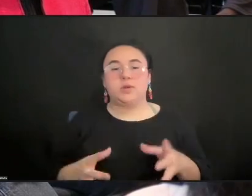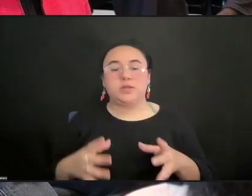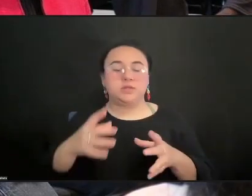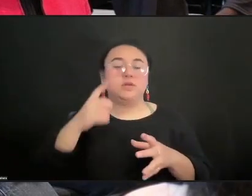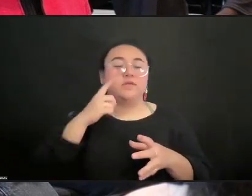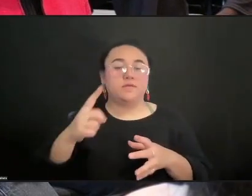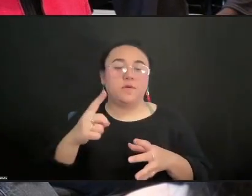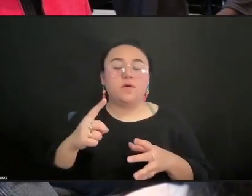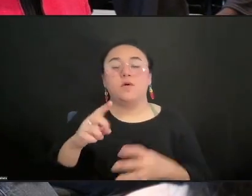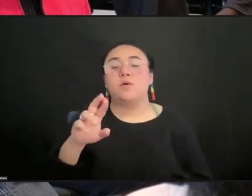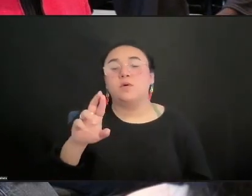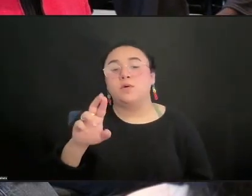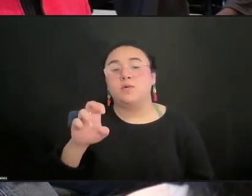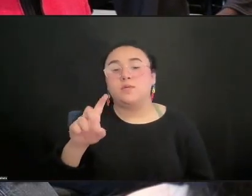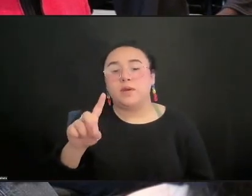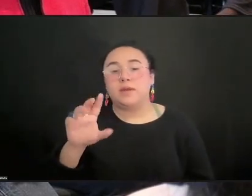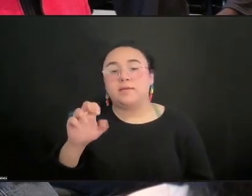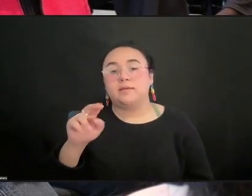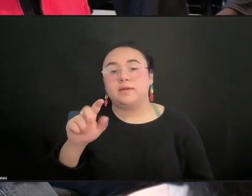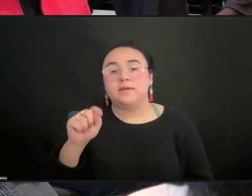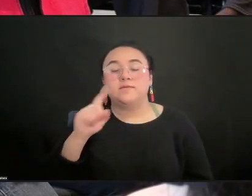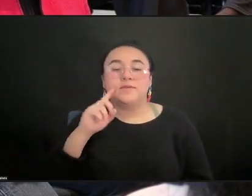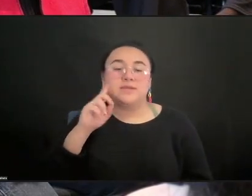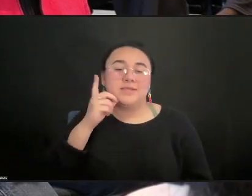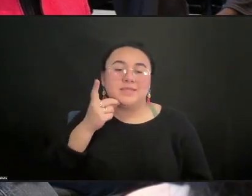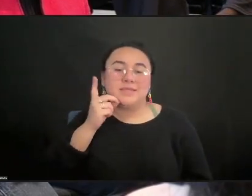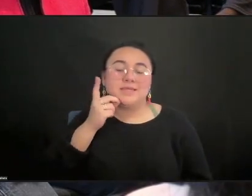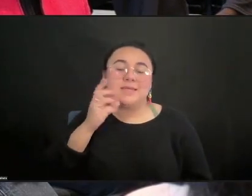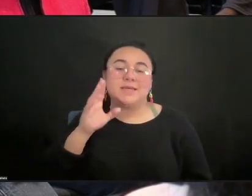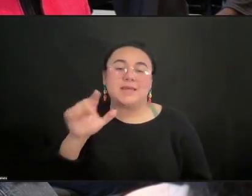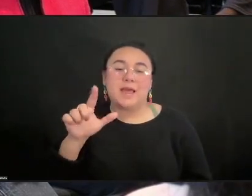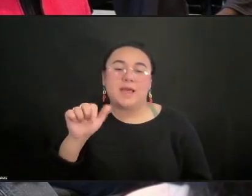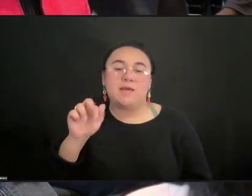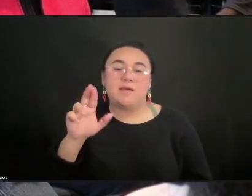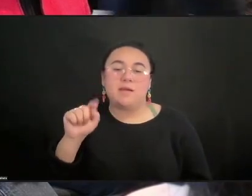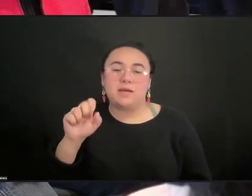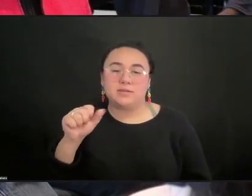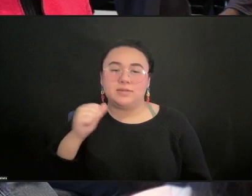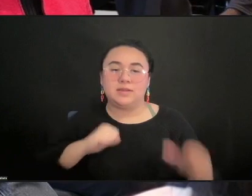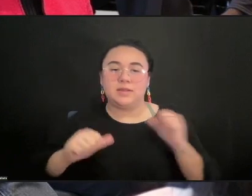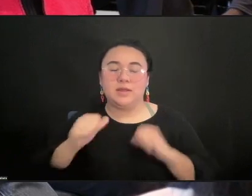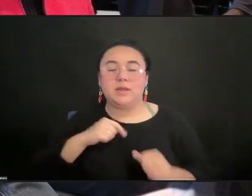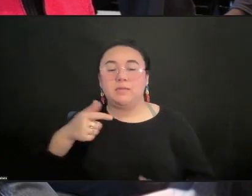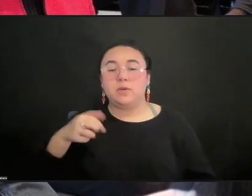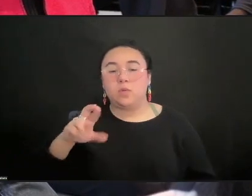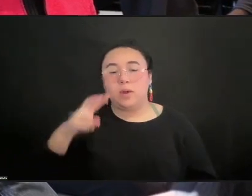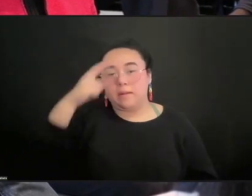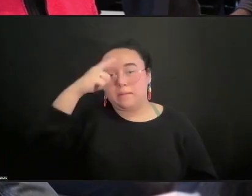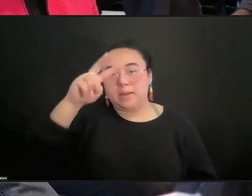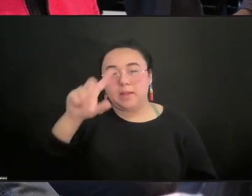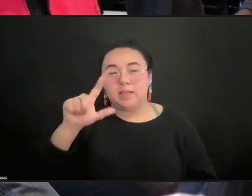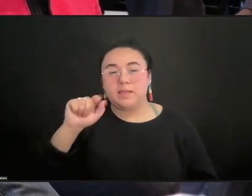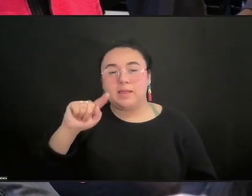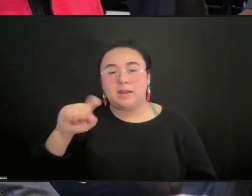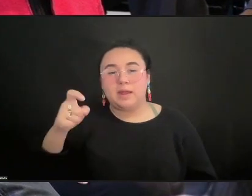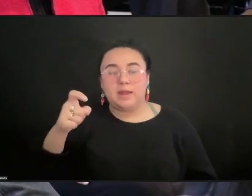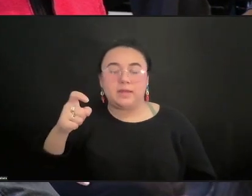Cat at the Royal and Edna Disney Cal Arts Theatre. And I am a queer Mexican Latinx wearing a black